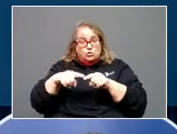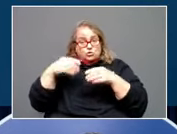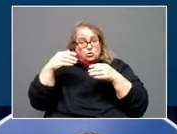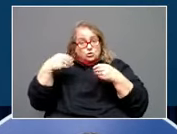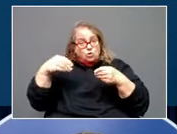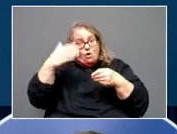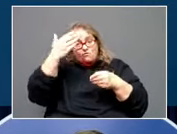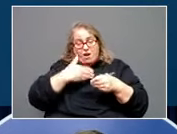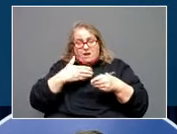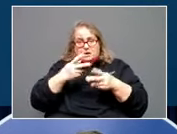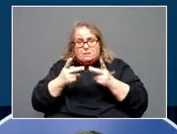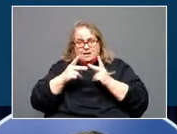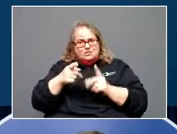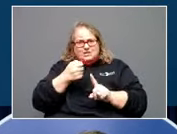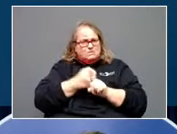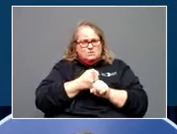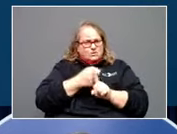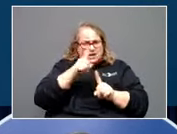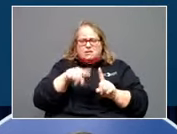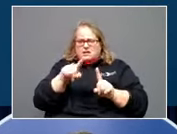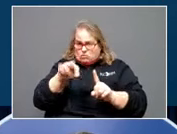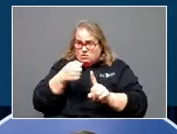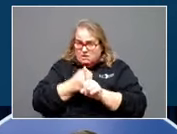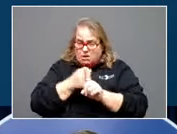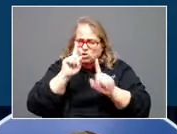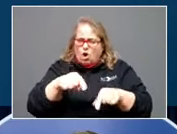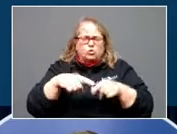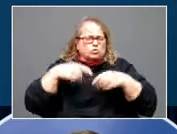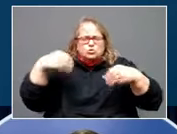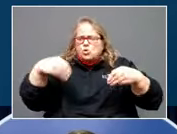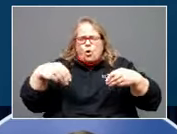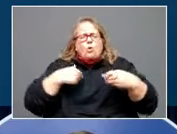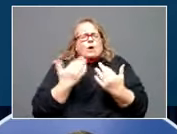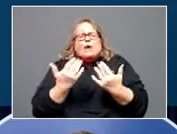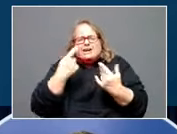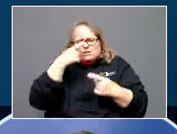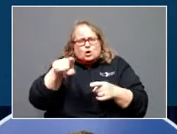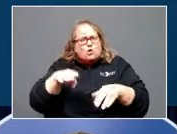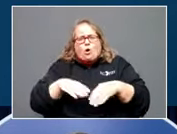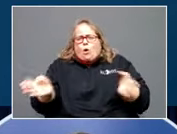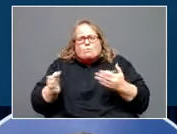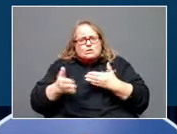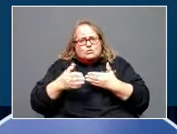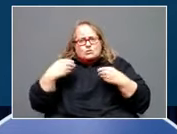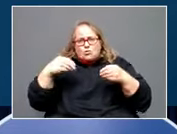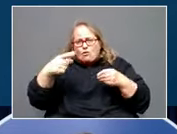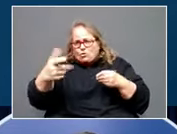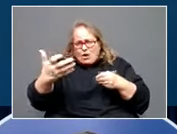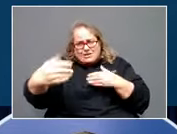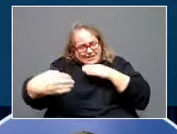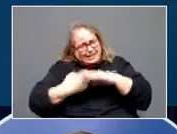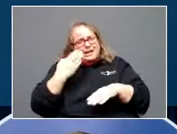you've been impacted, go to the storefront site. Go. We're waiting for you. There's a whole lot there. We want to wrap our arms